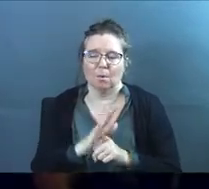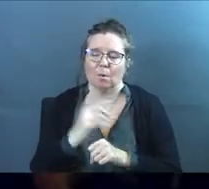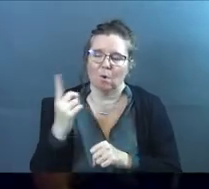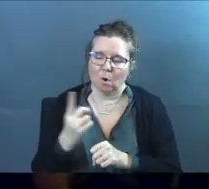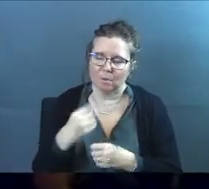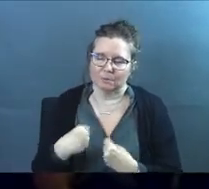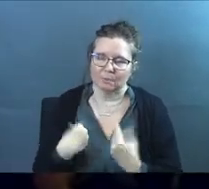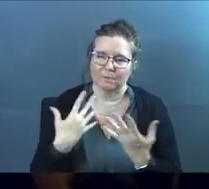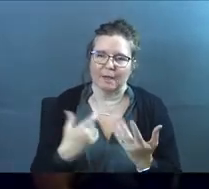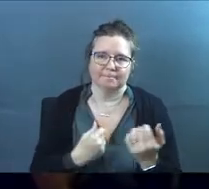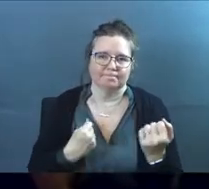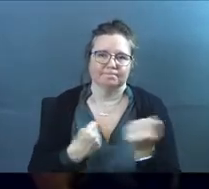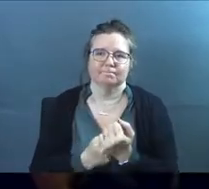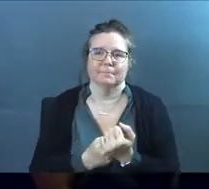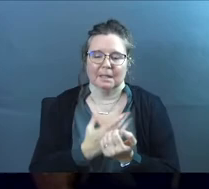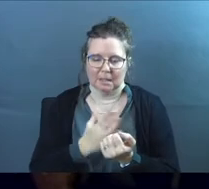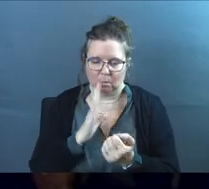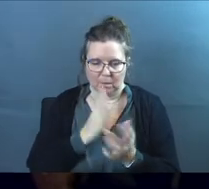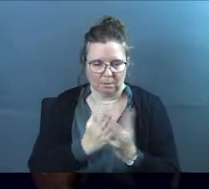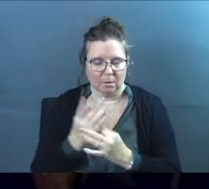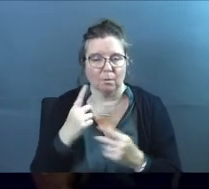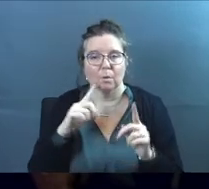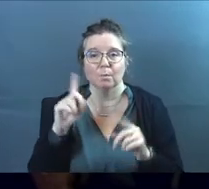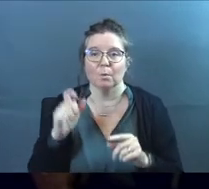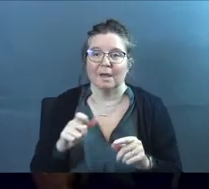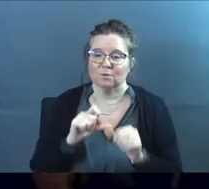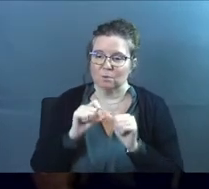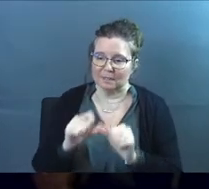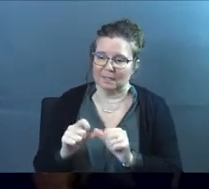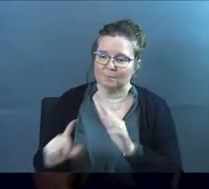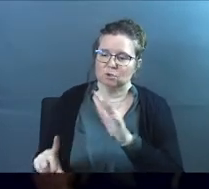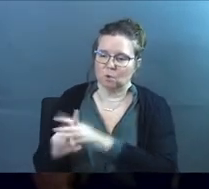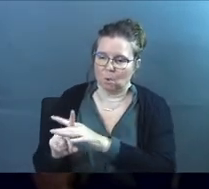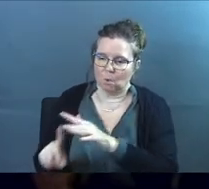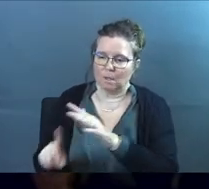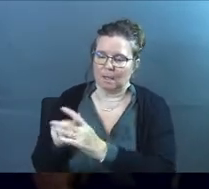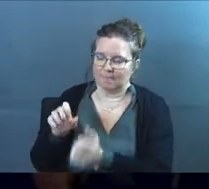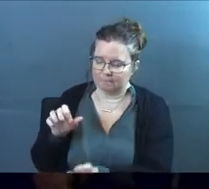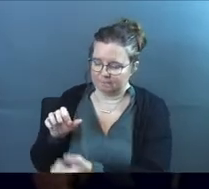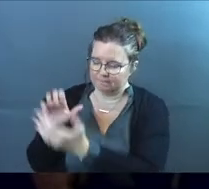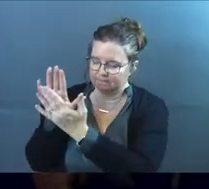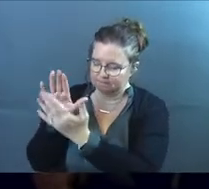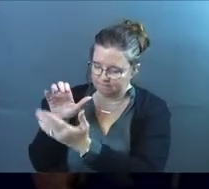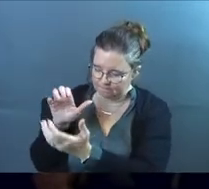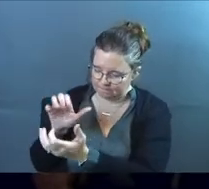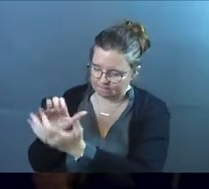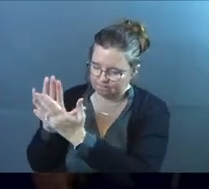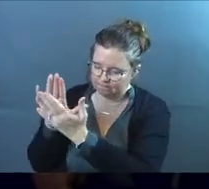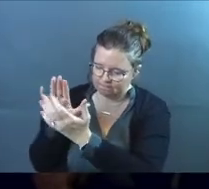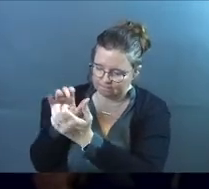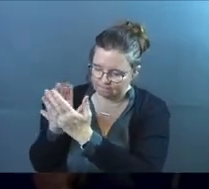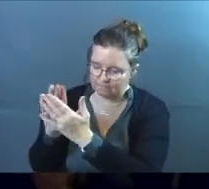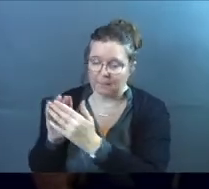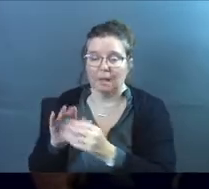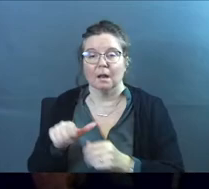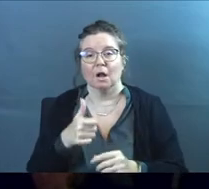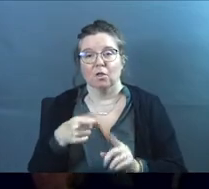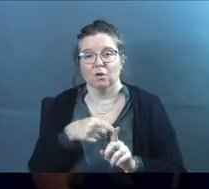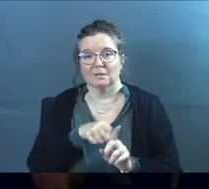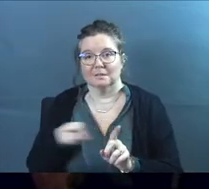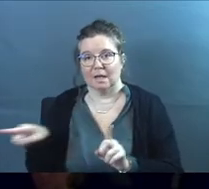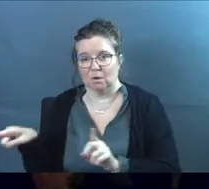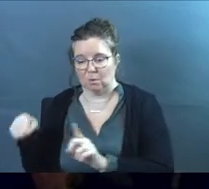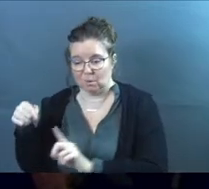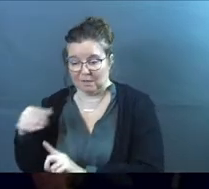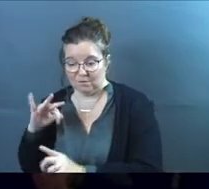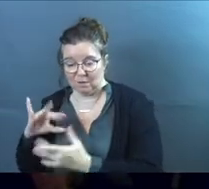always provide. That things will come through. But we have to keep showing up. We do come. And let me give you this quick side note on this one, too. If you're